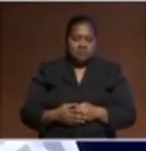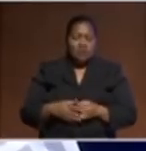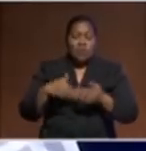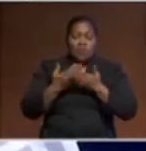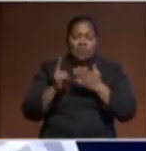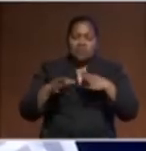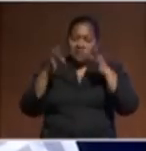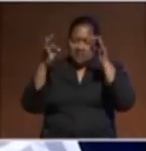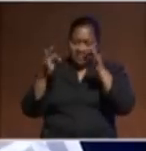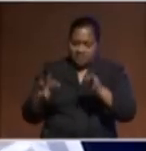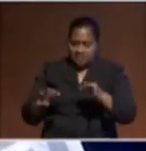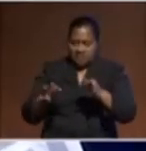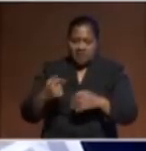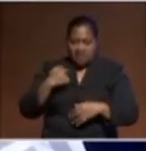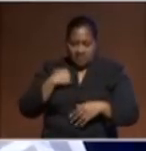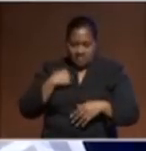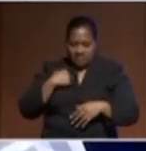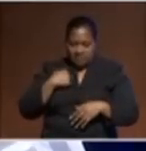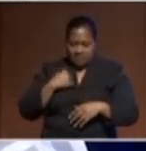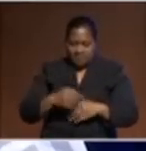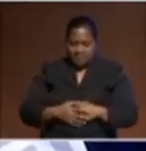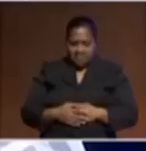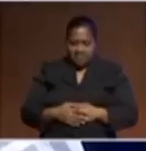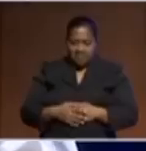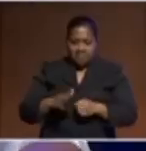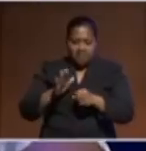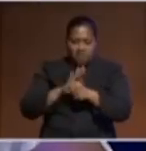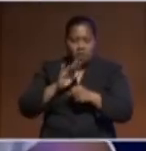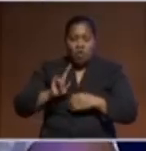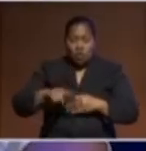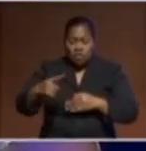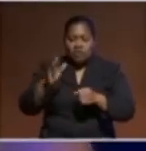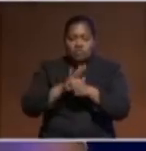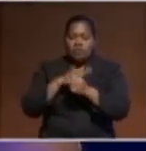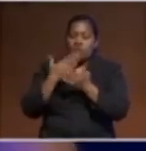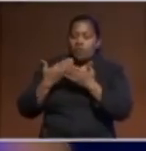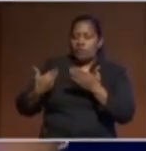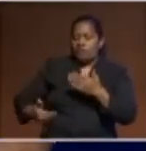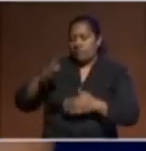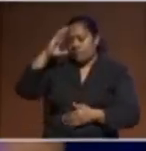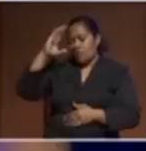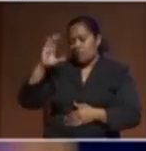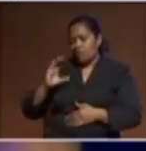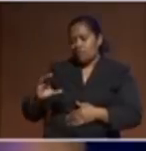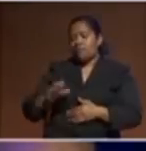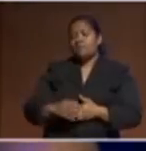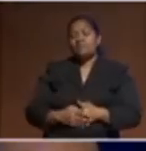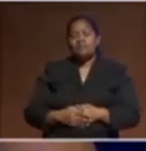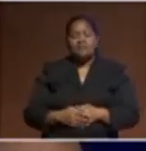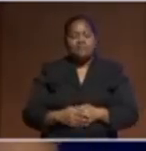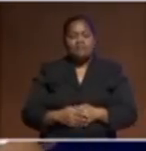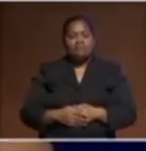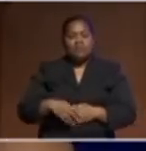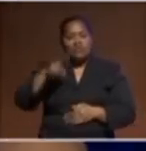I was able to make or continue to make on behalf of our country, whether it is a national